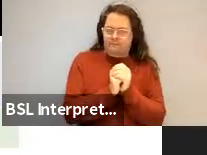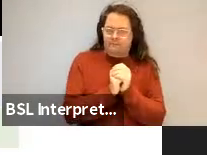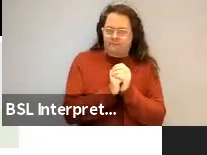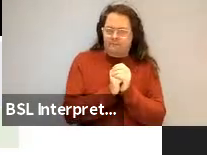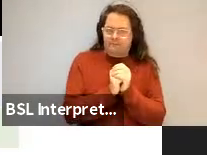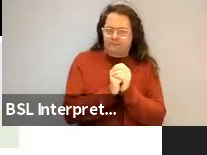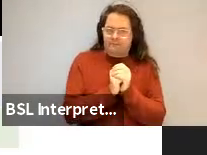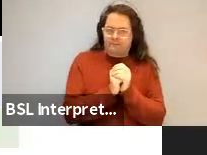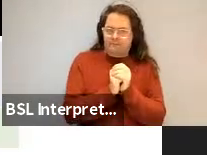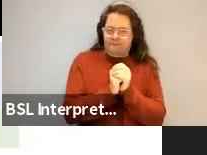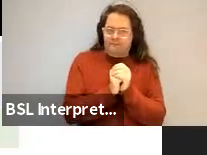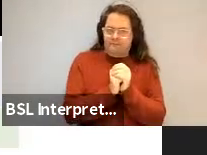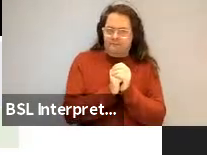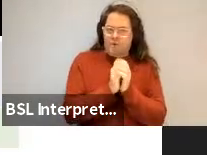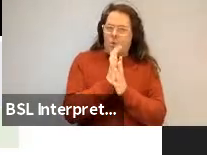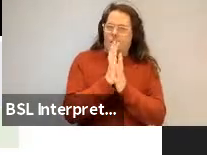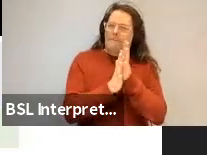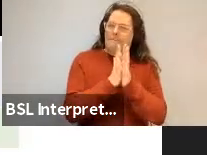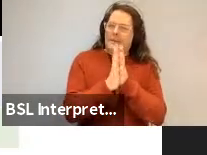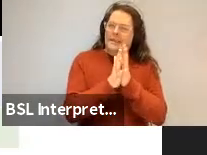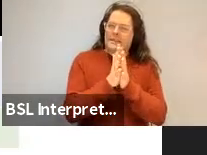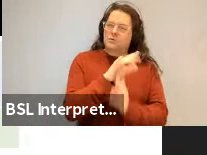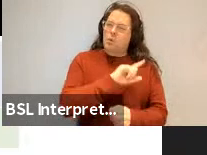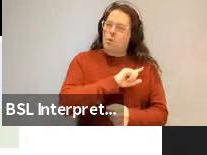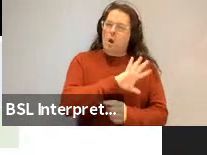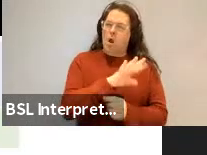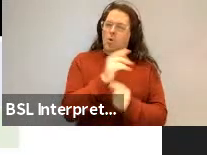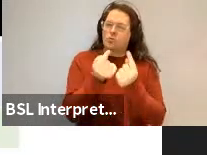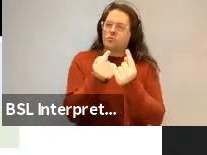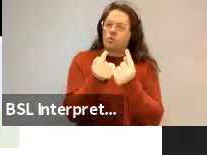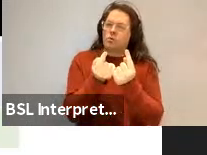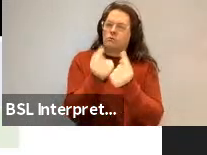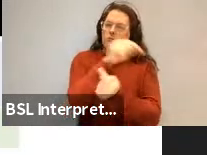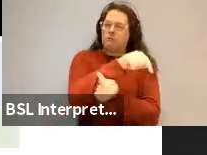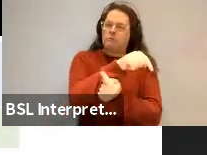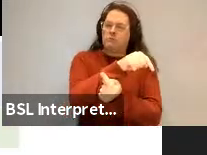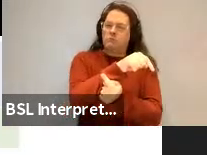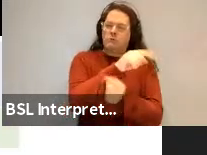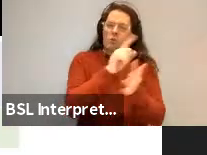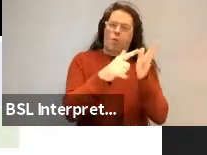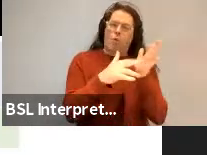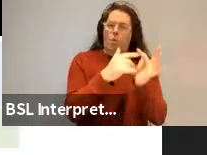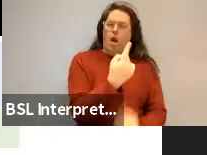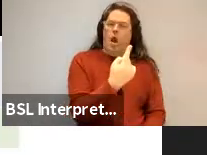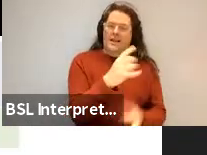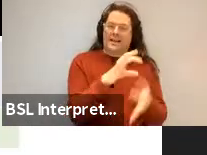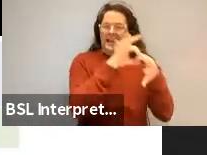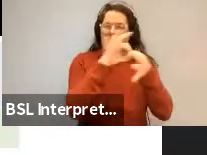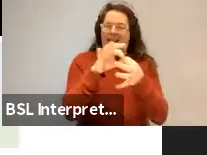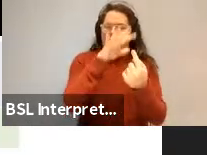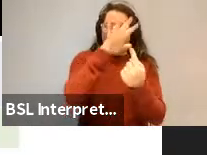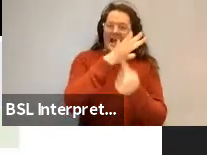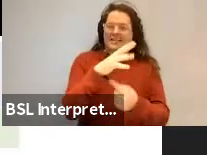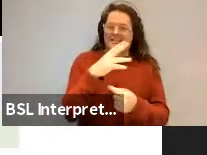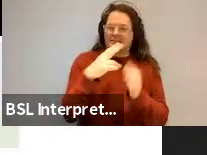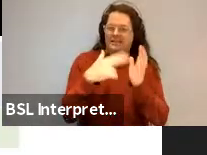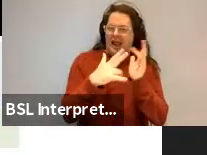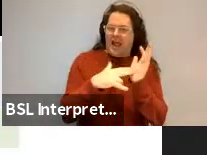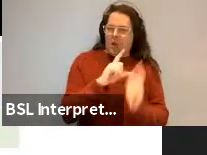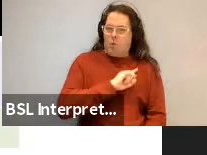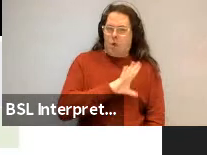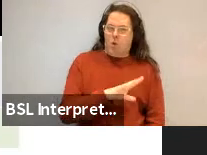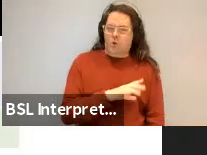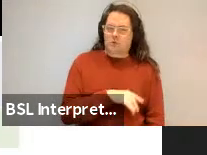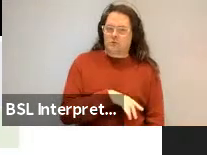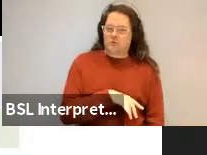why cannot, why can't the anaphoric one occur with a head noun? Why don't we say I have one dog?